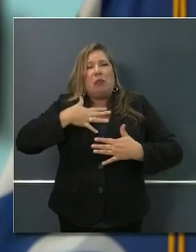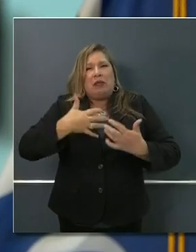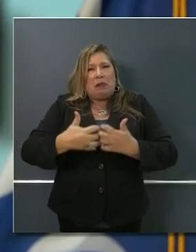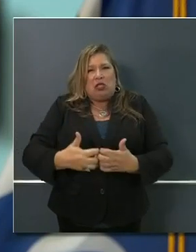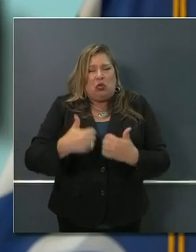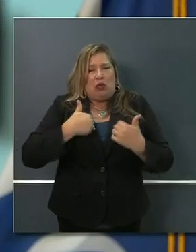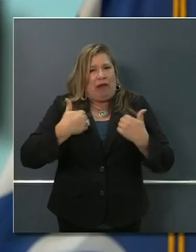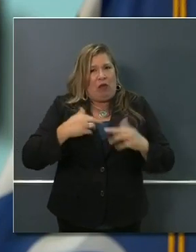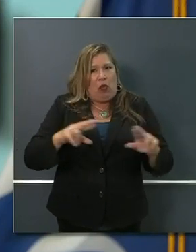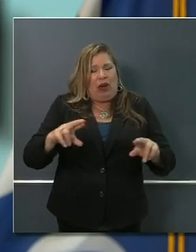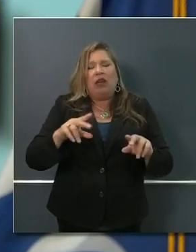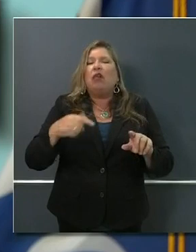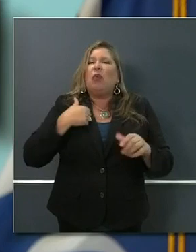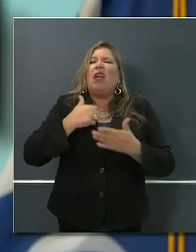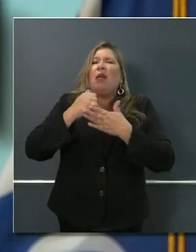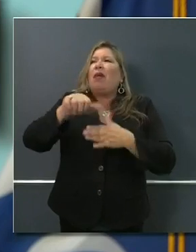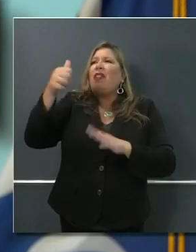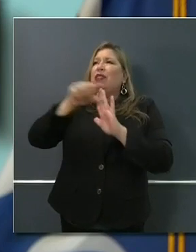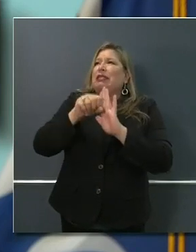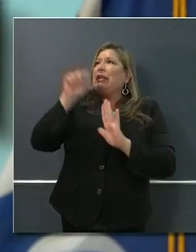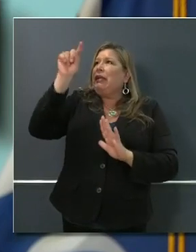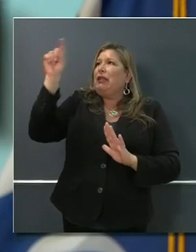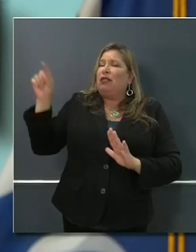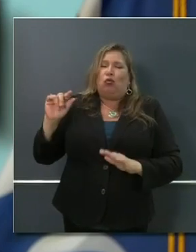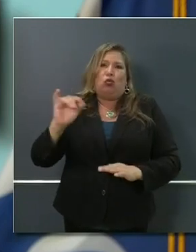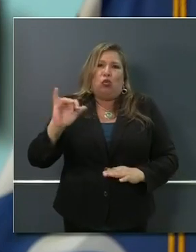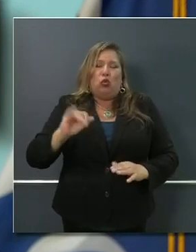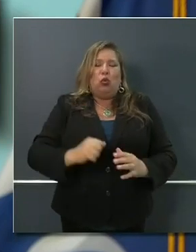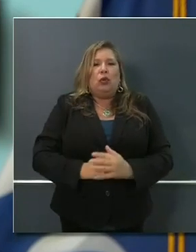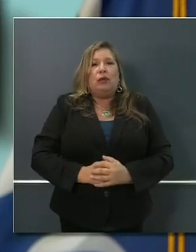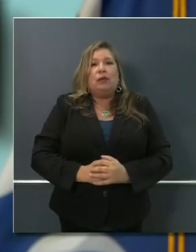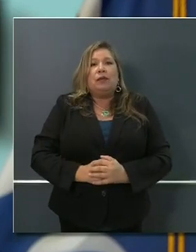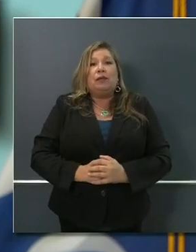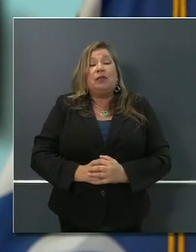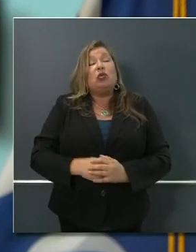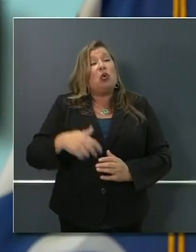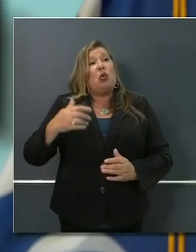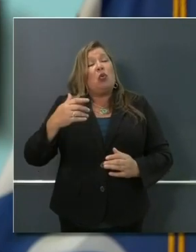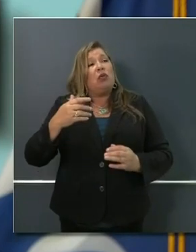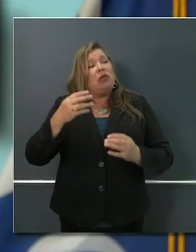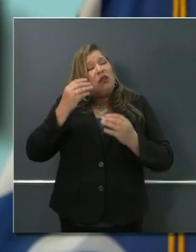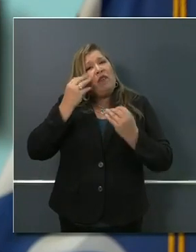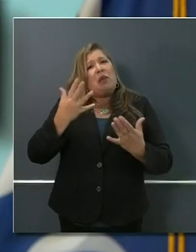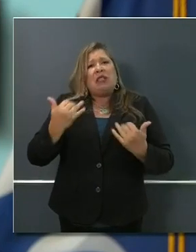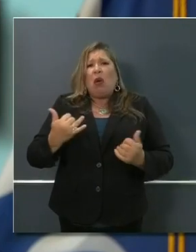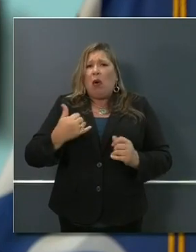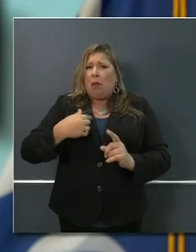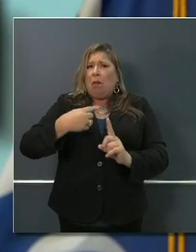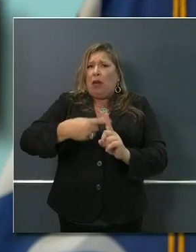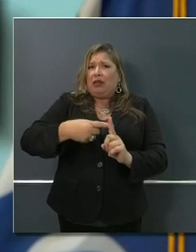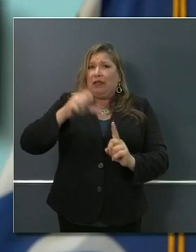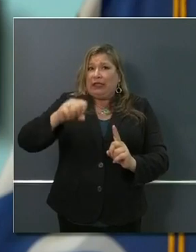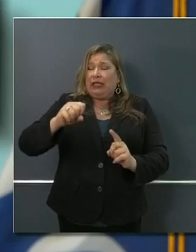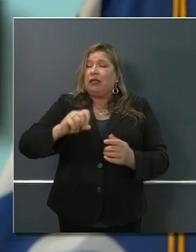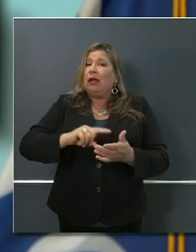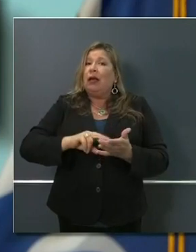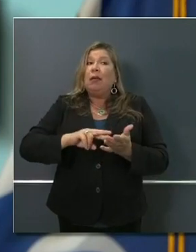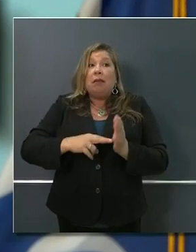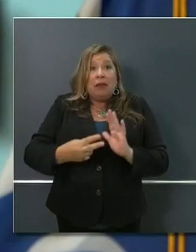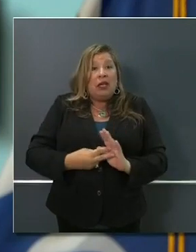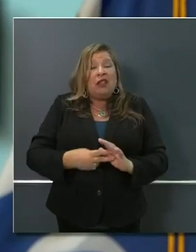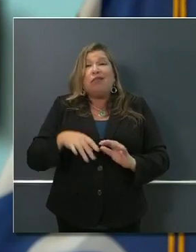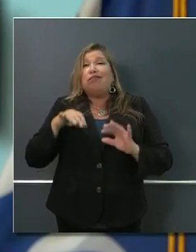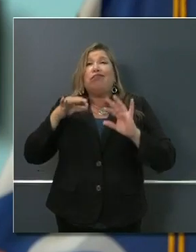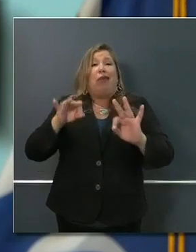So, again, encouraging, but by no stretch of the imagination, where we ultimately need to see those numbers go,